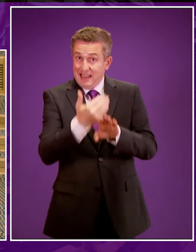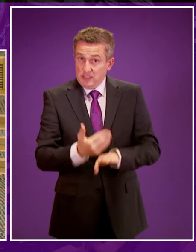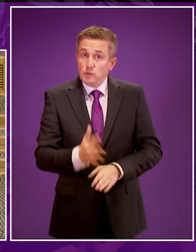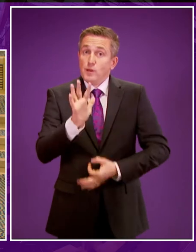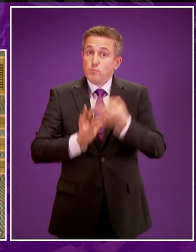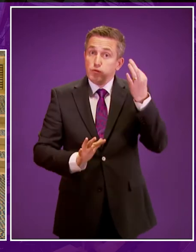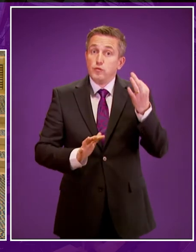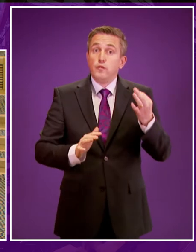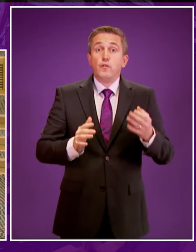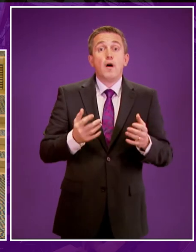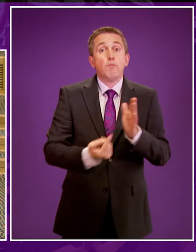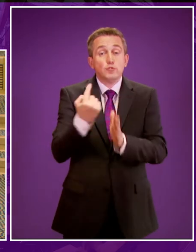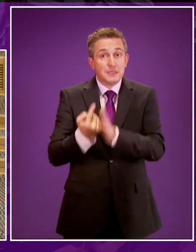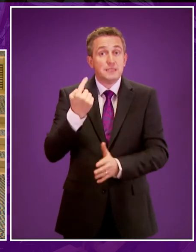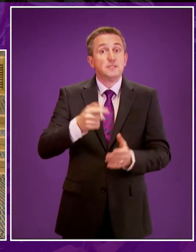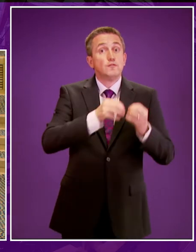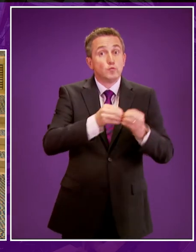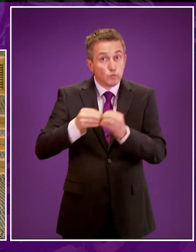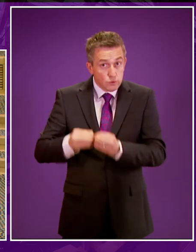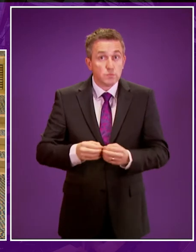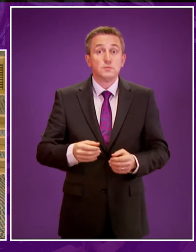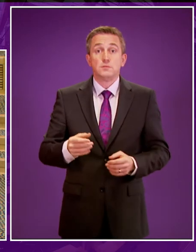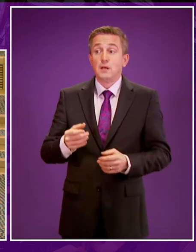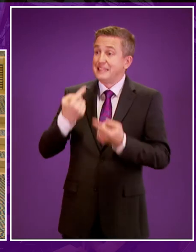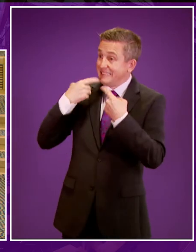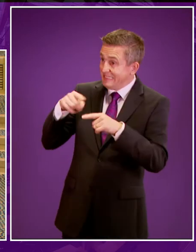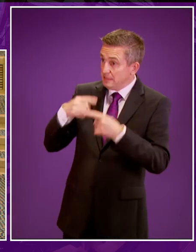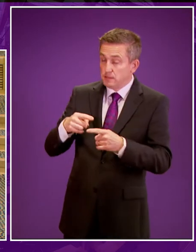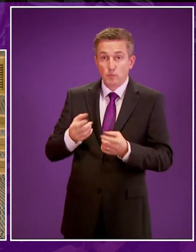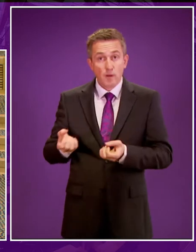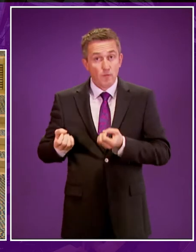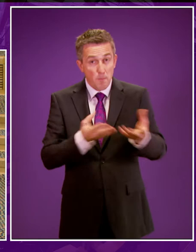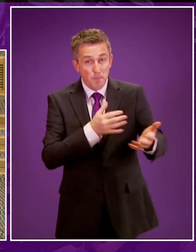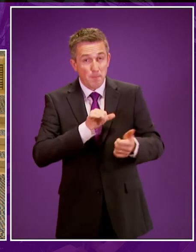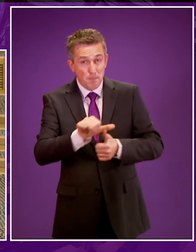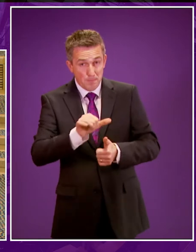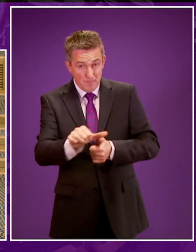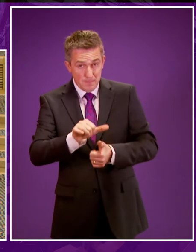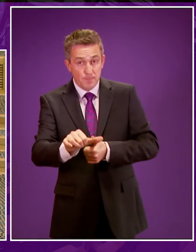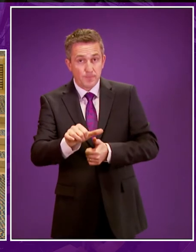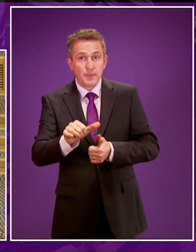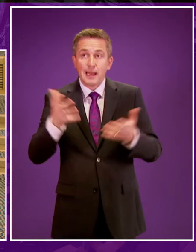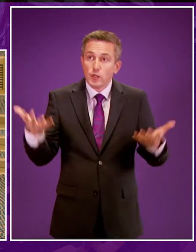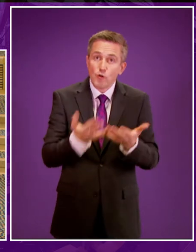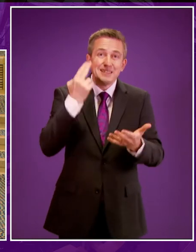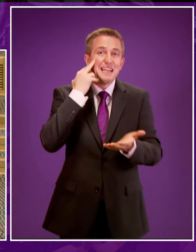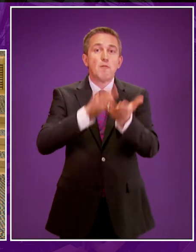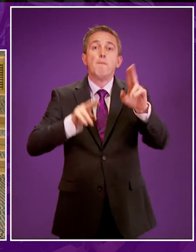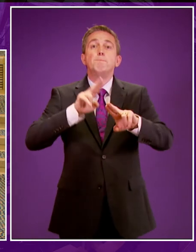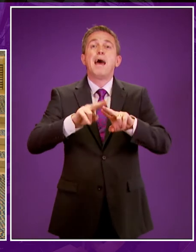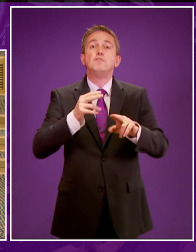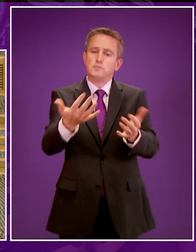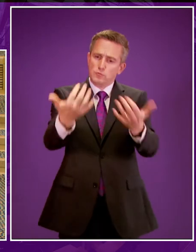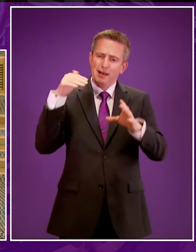students who use BSL, enable teachers to provide them with a better service, and encourage deaf parents to be more actively